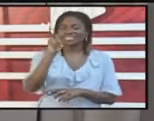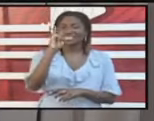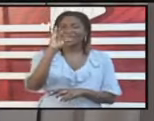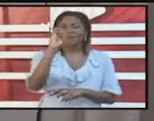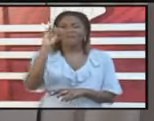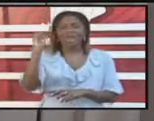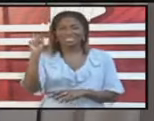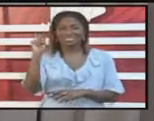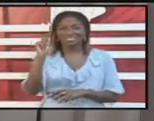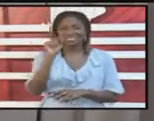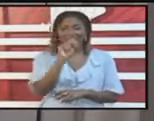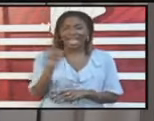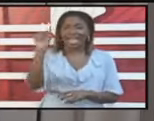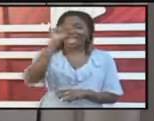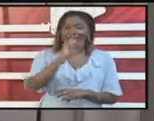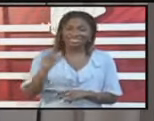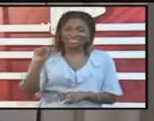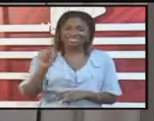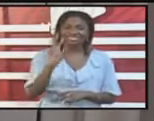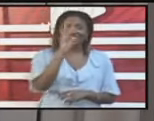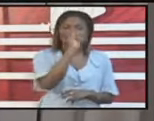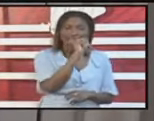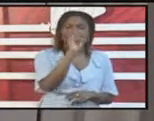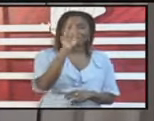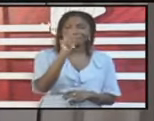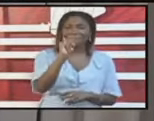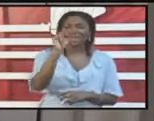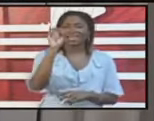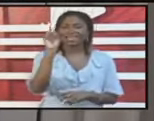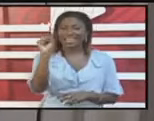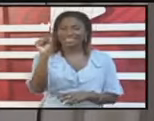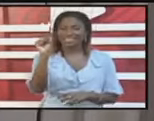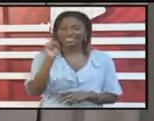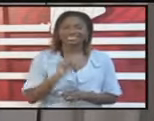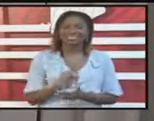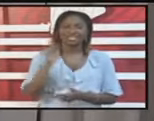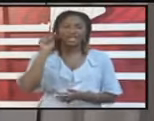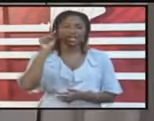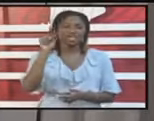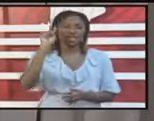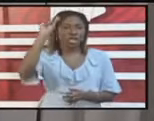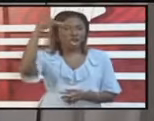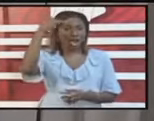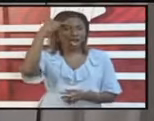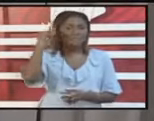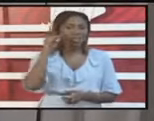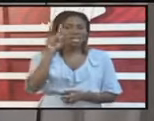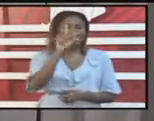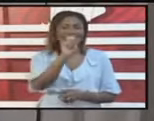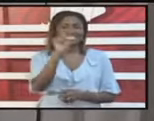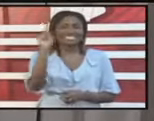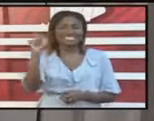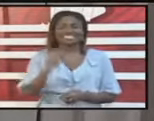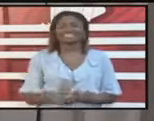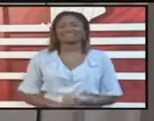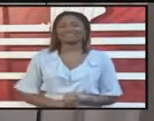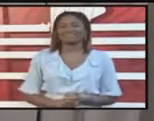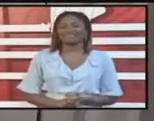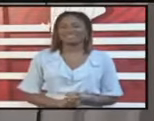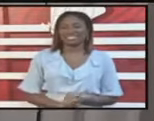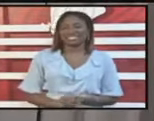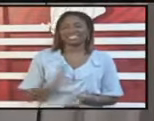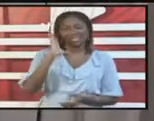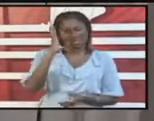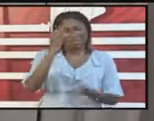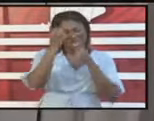at mns ministryofnationalsecurity.gov.tt. We will put out a release later